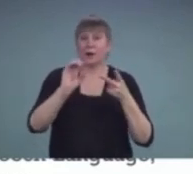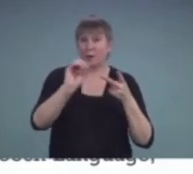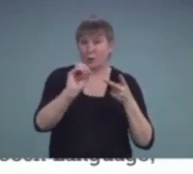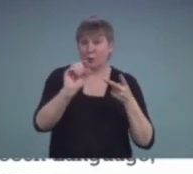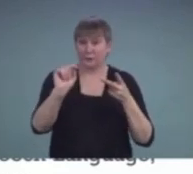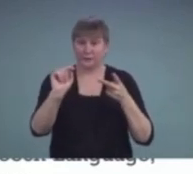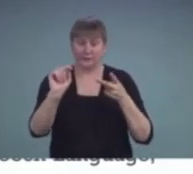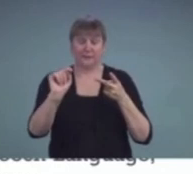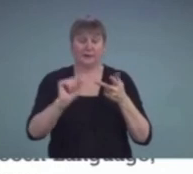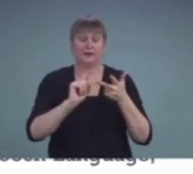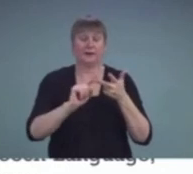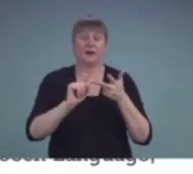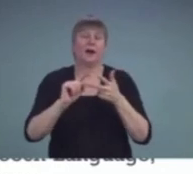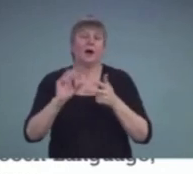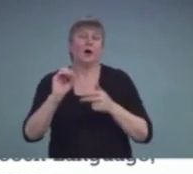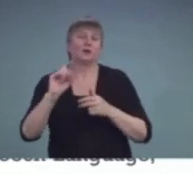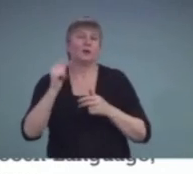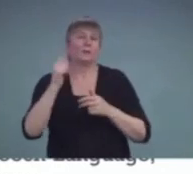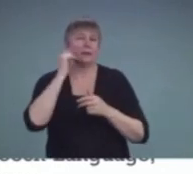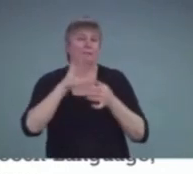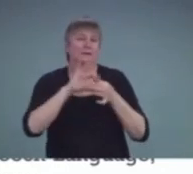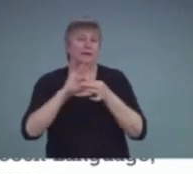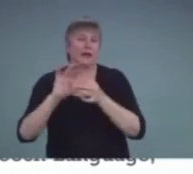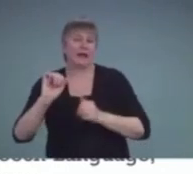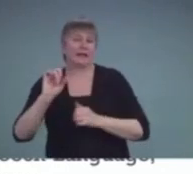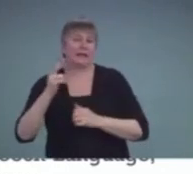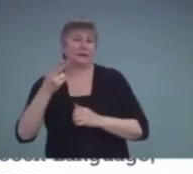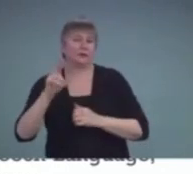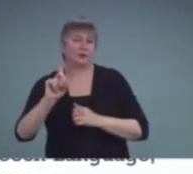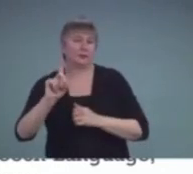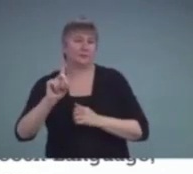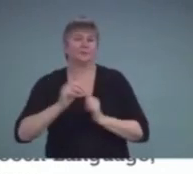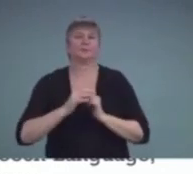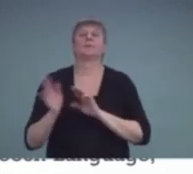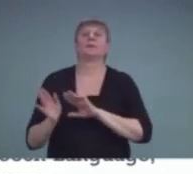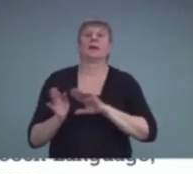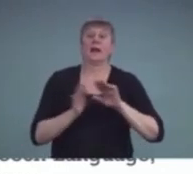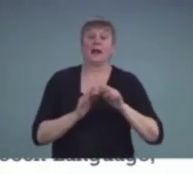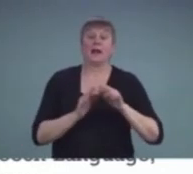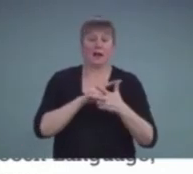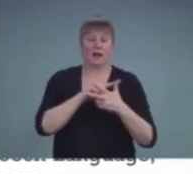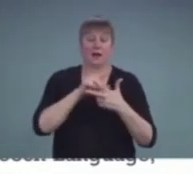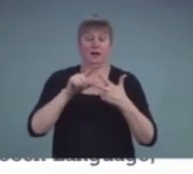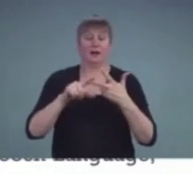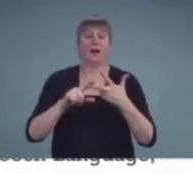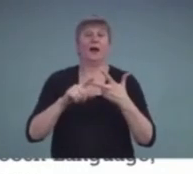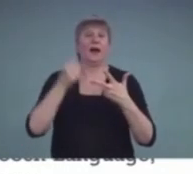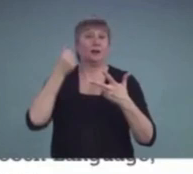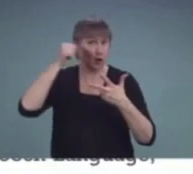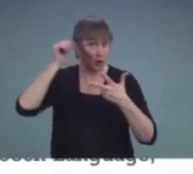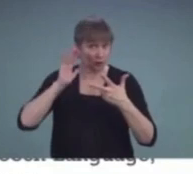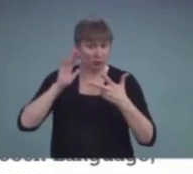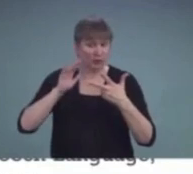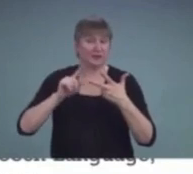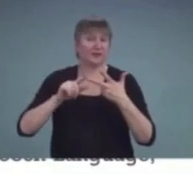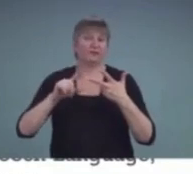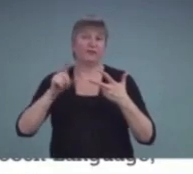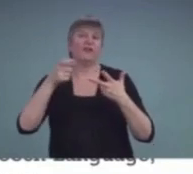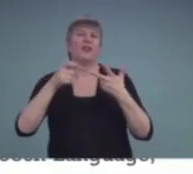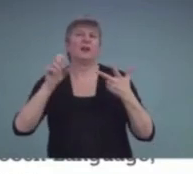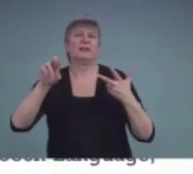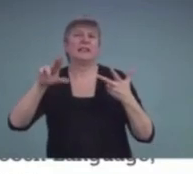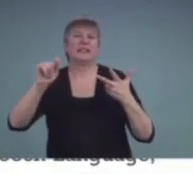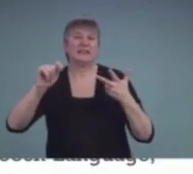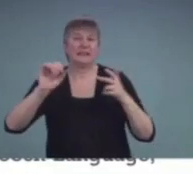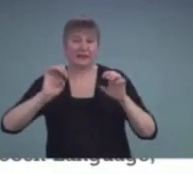in part because of the ADHD, and then they used the audiologists from the ENT, that evaluation to cover